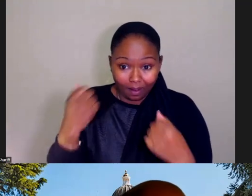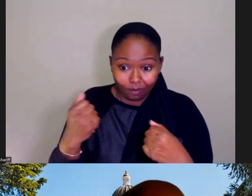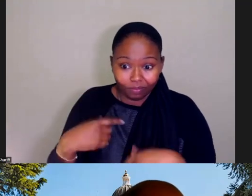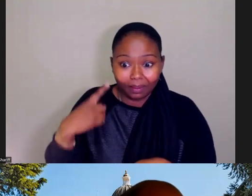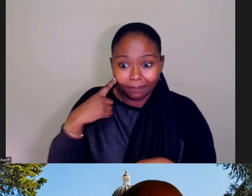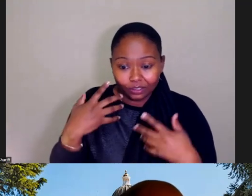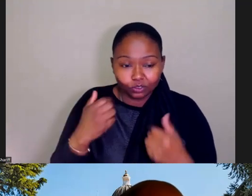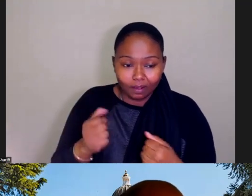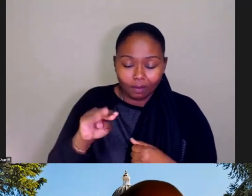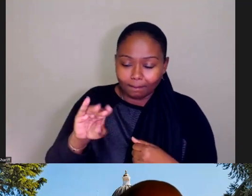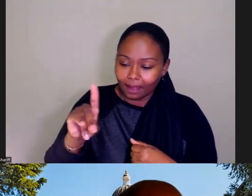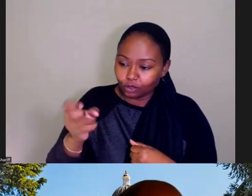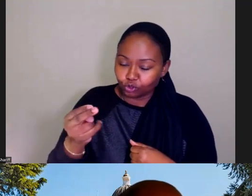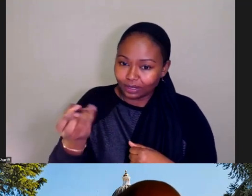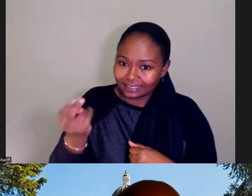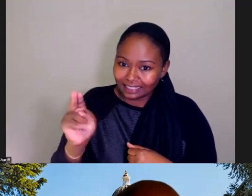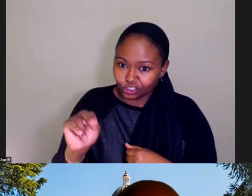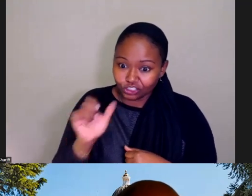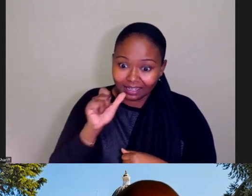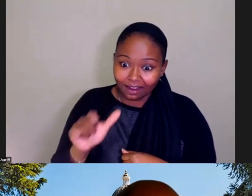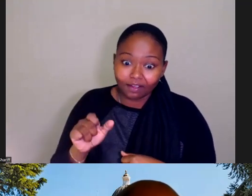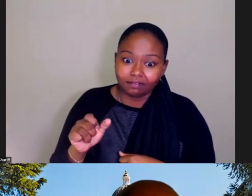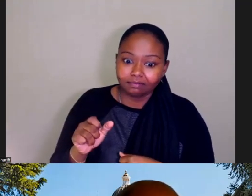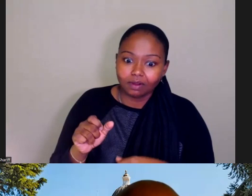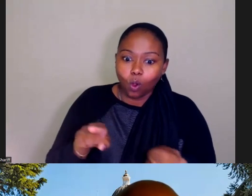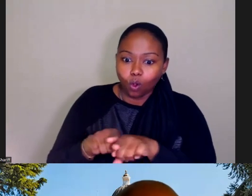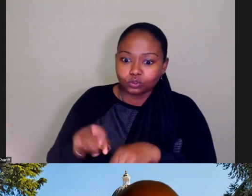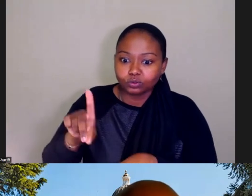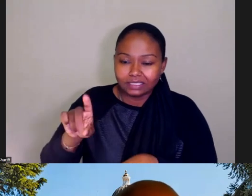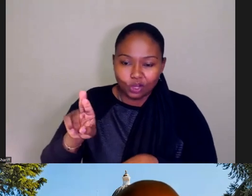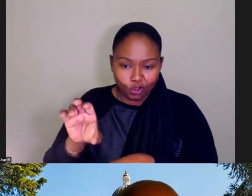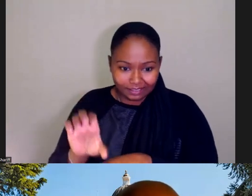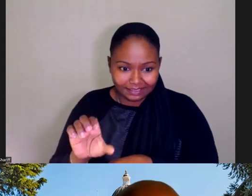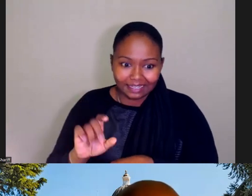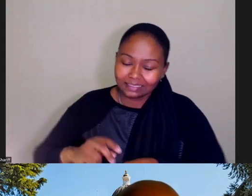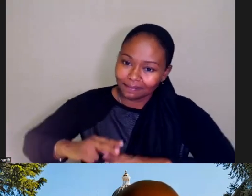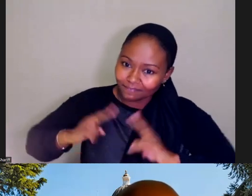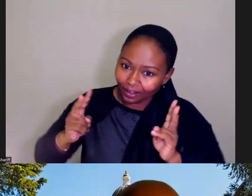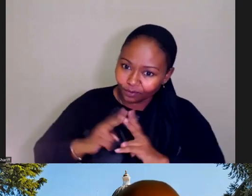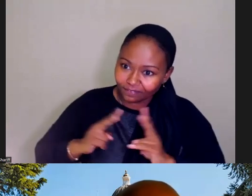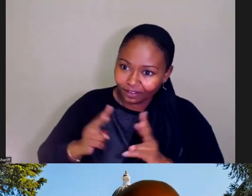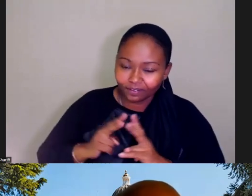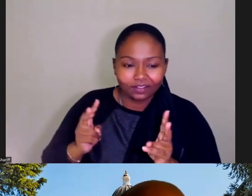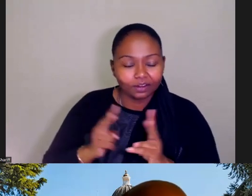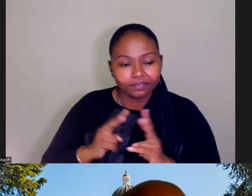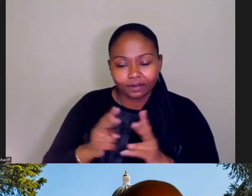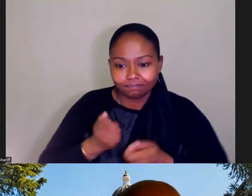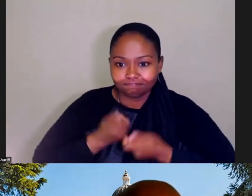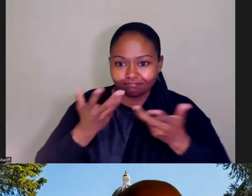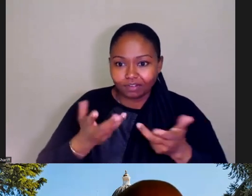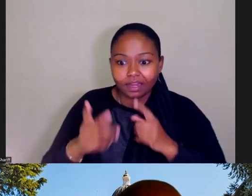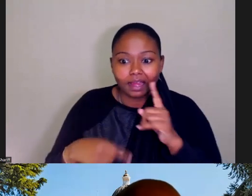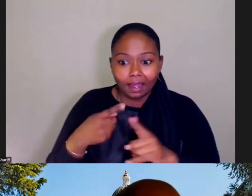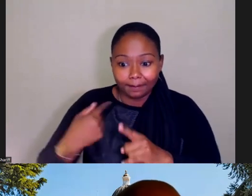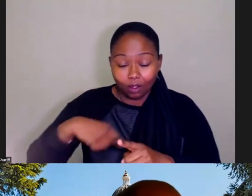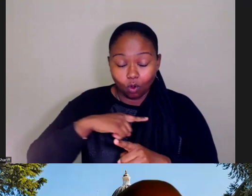modernization. Of course, DRC has been very vocal about our concerns and